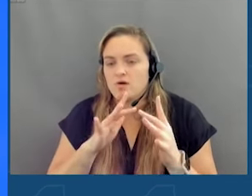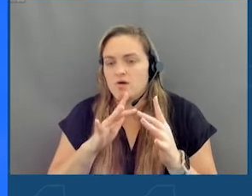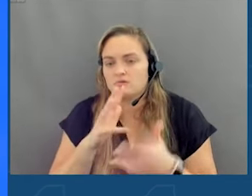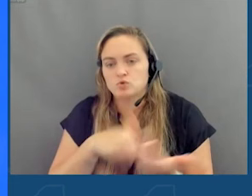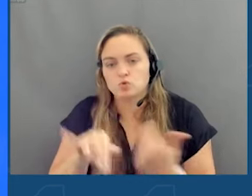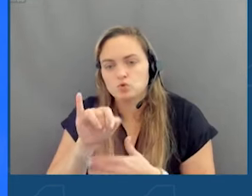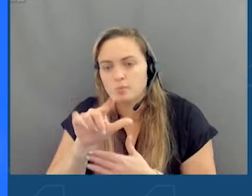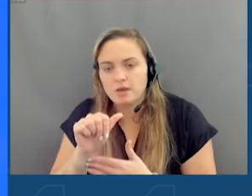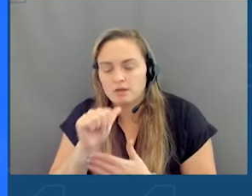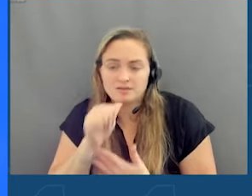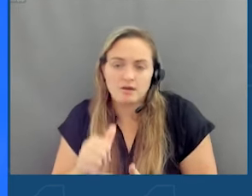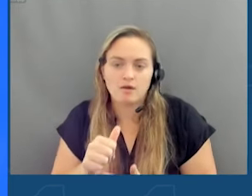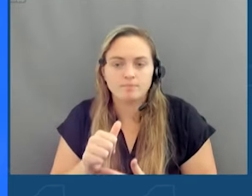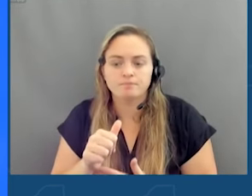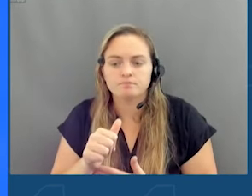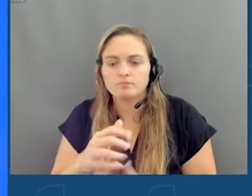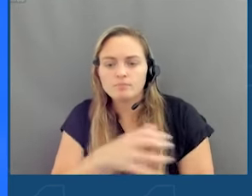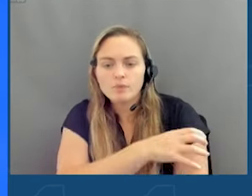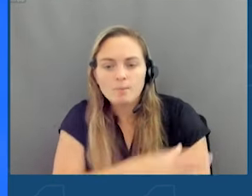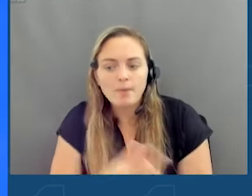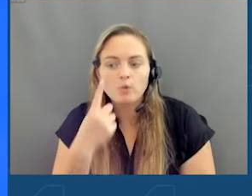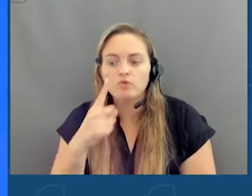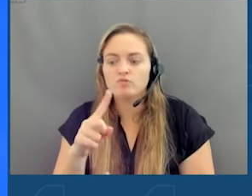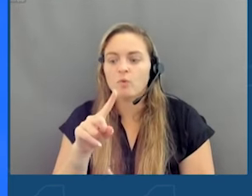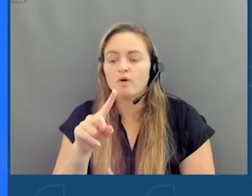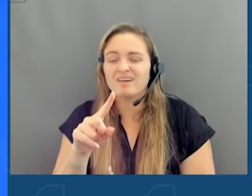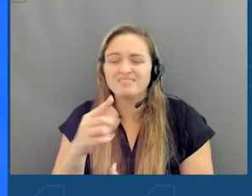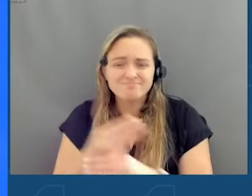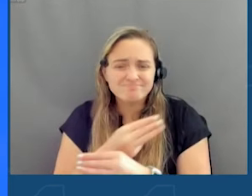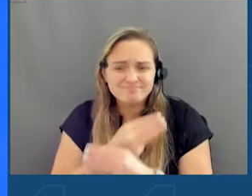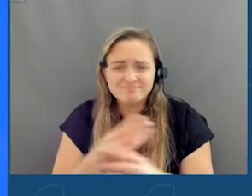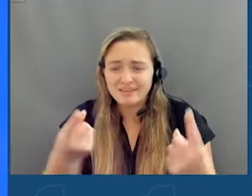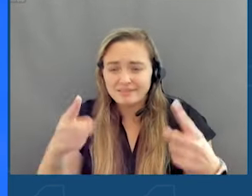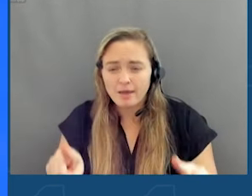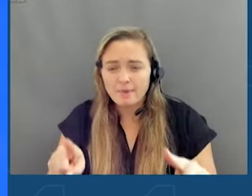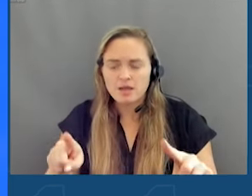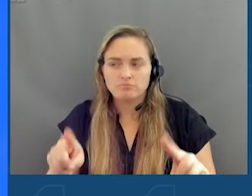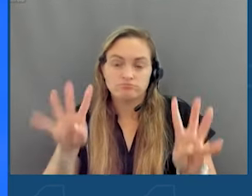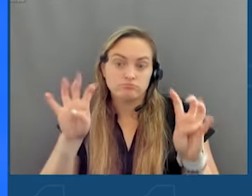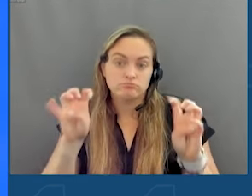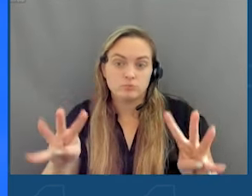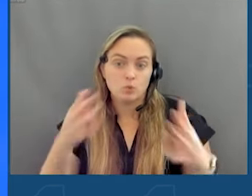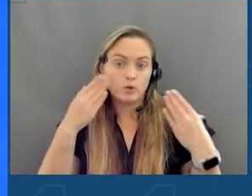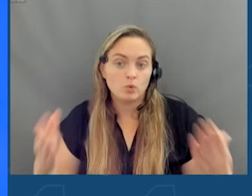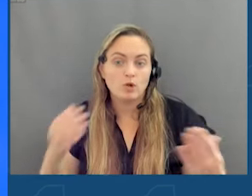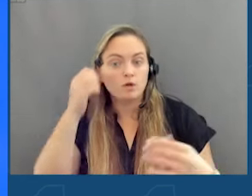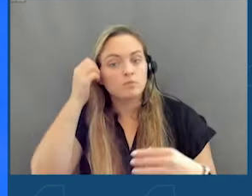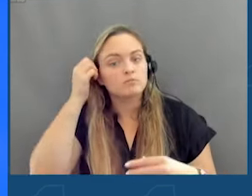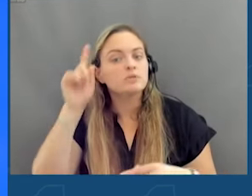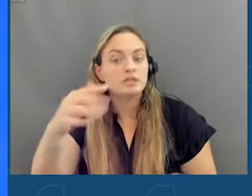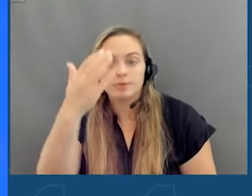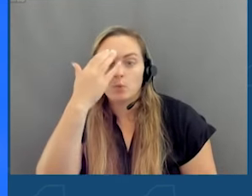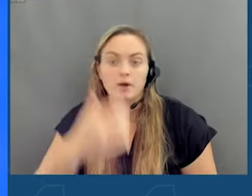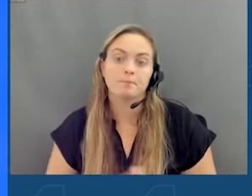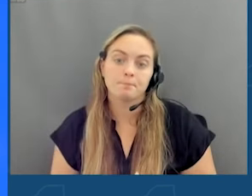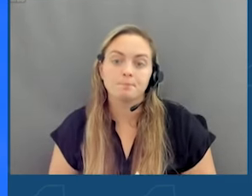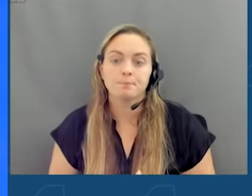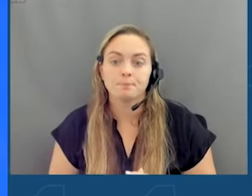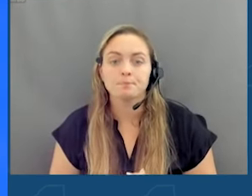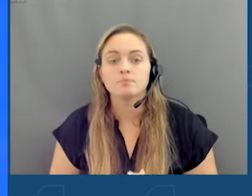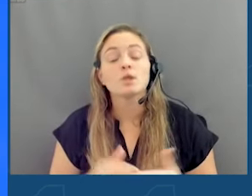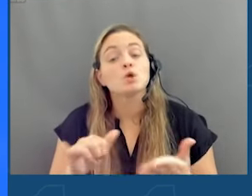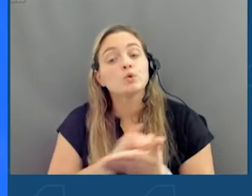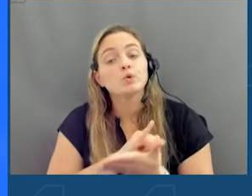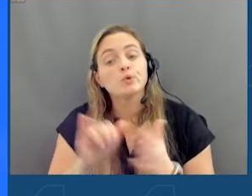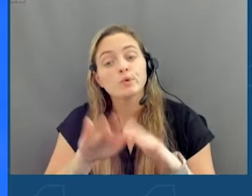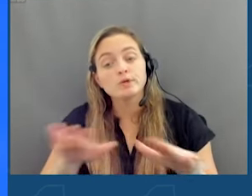platforms. The power of algorithms is unknown, and so we really need to be cognizant of that. The New York